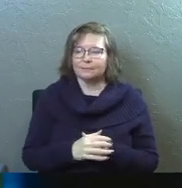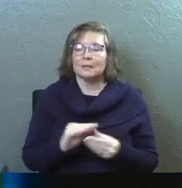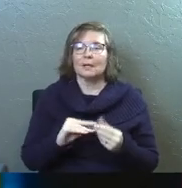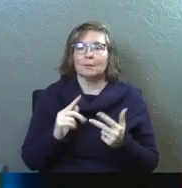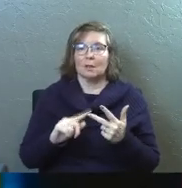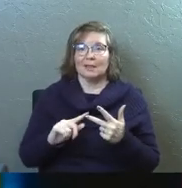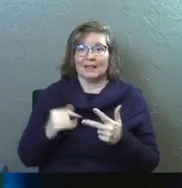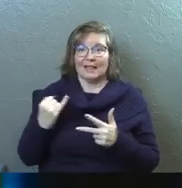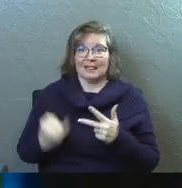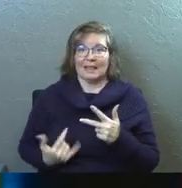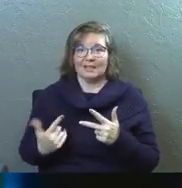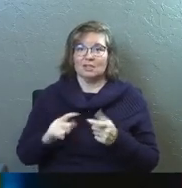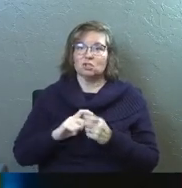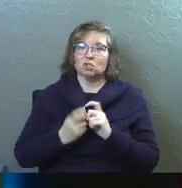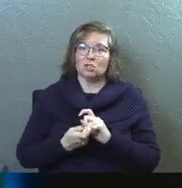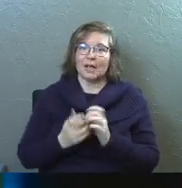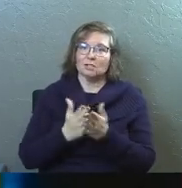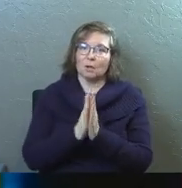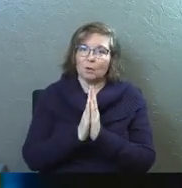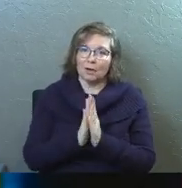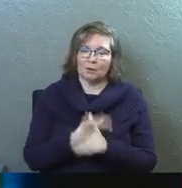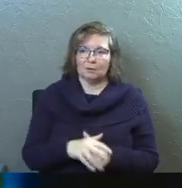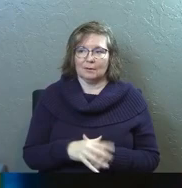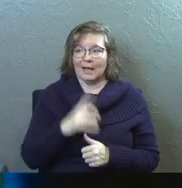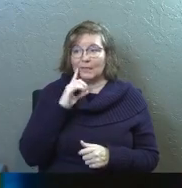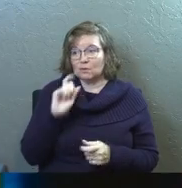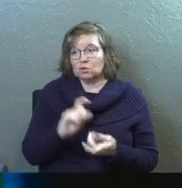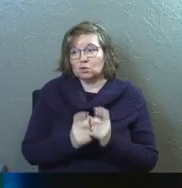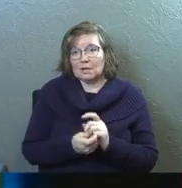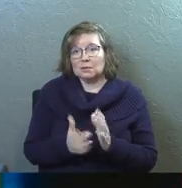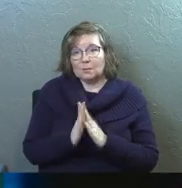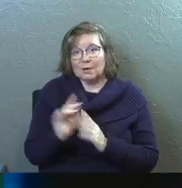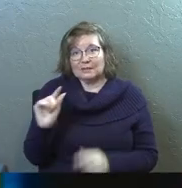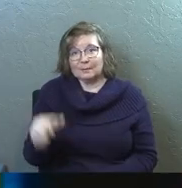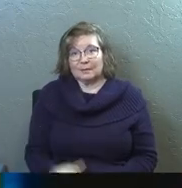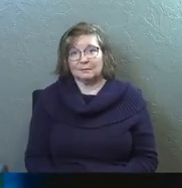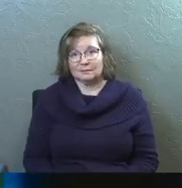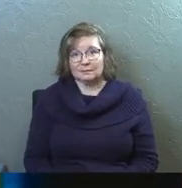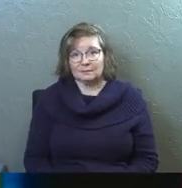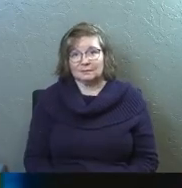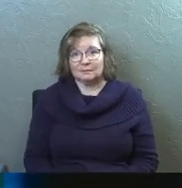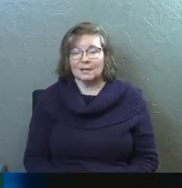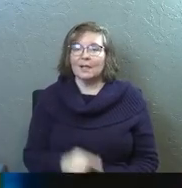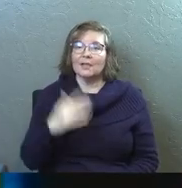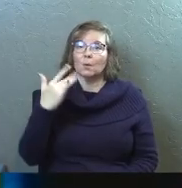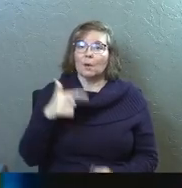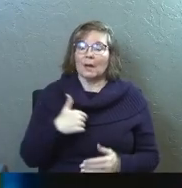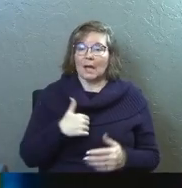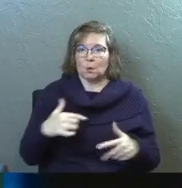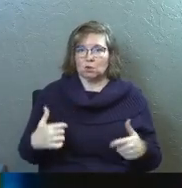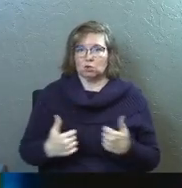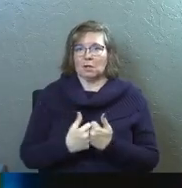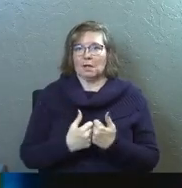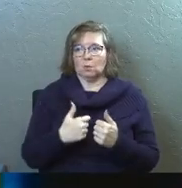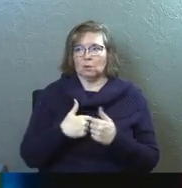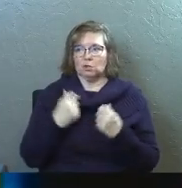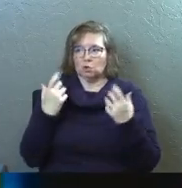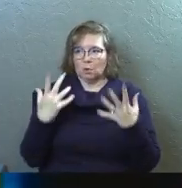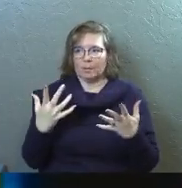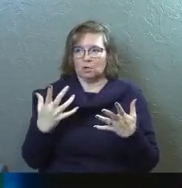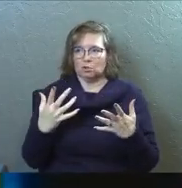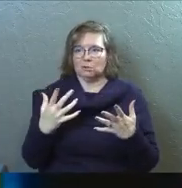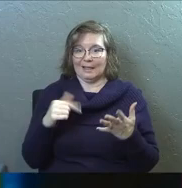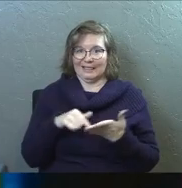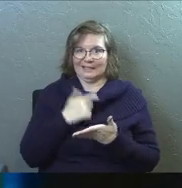Number three, the last thing is to change our prayers. I think we need to change our prayers a little bit. And this is what I was challenged with so